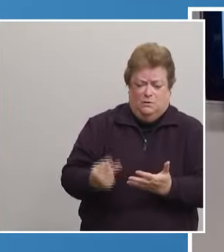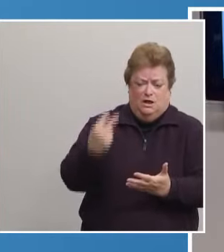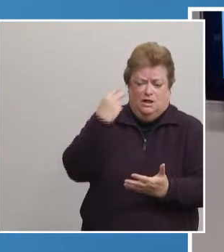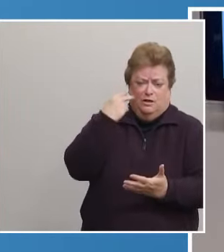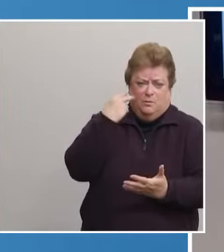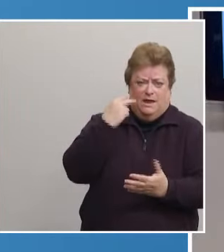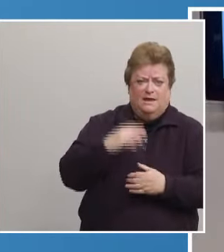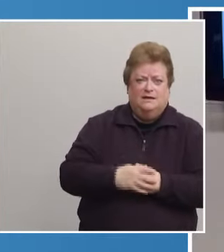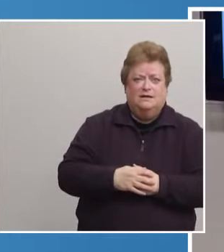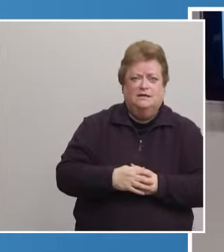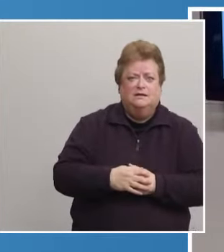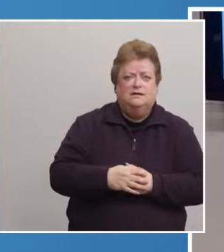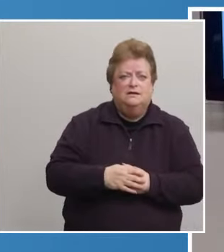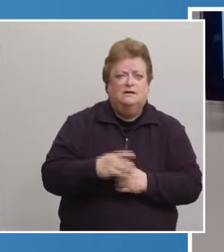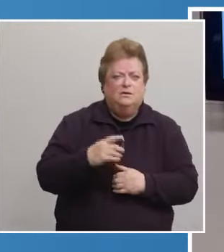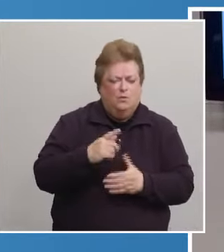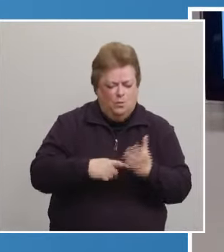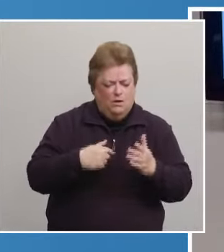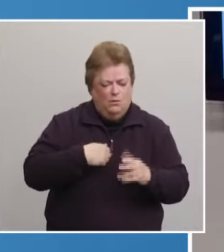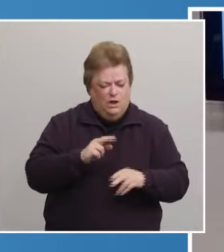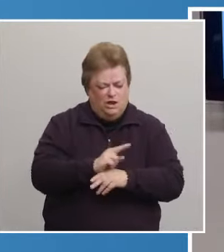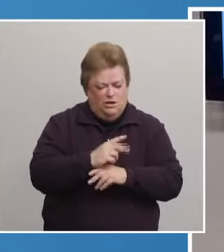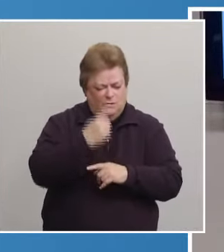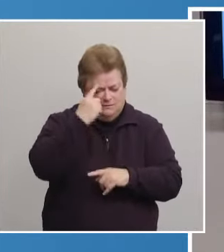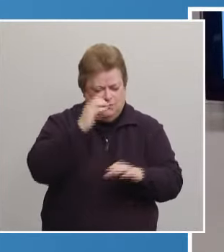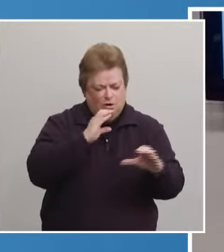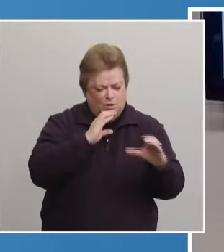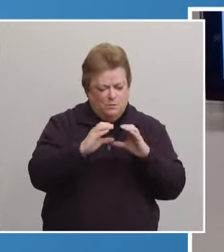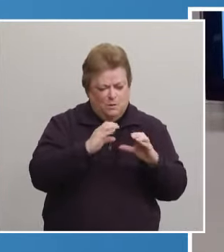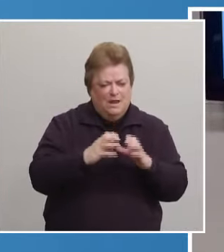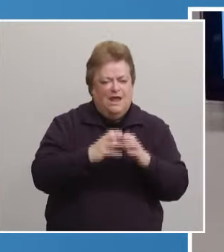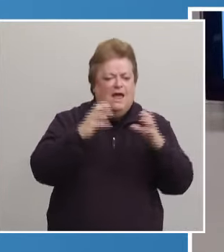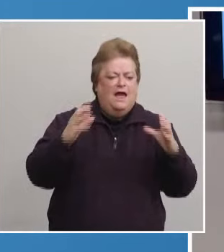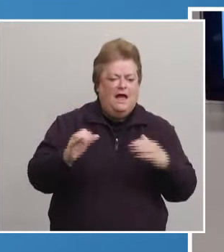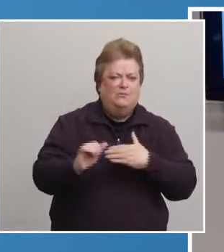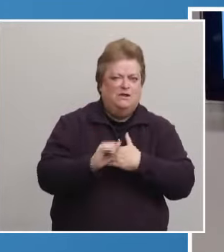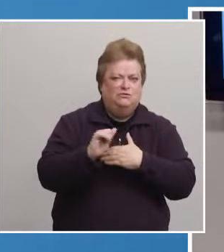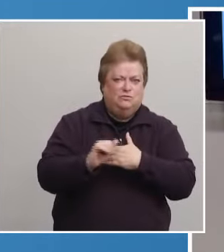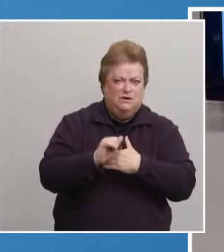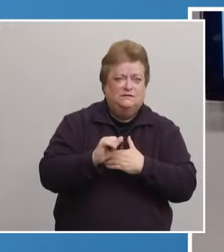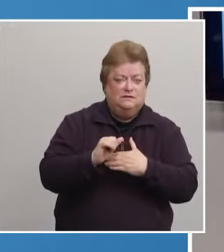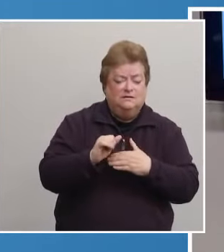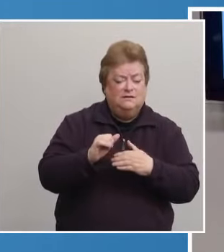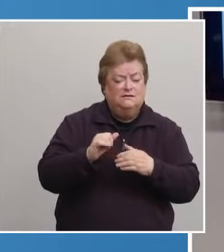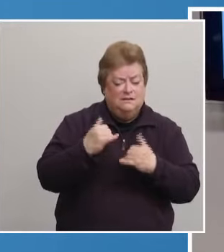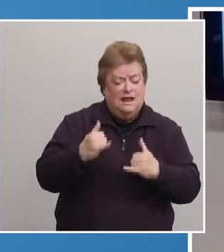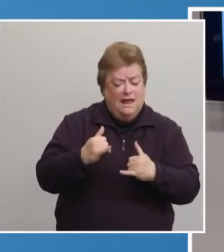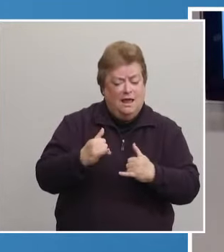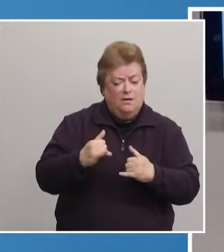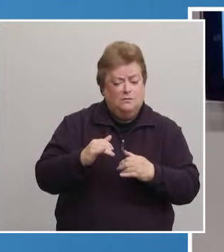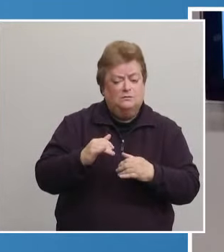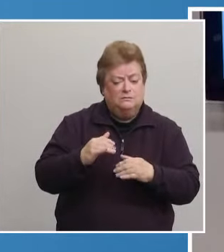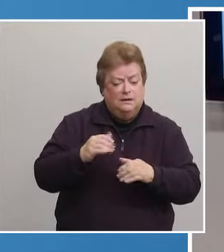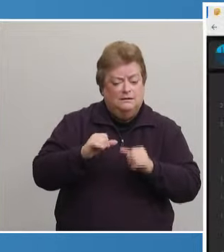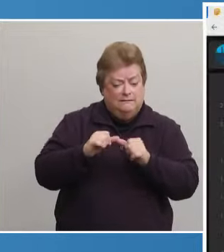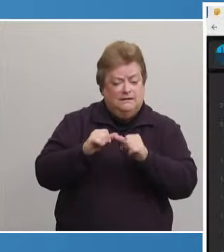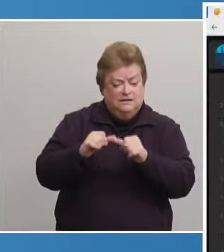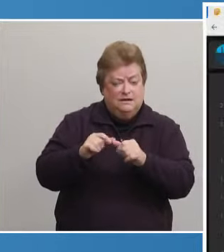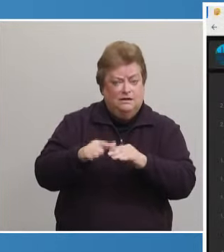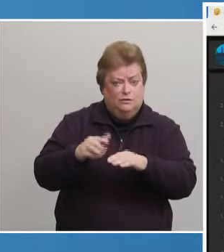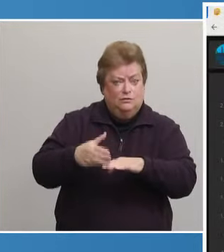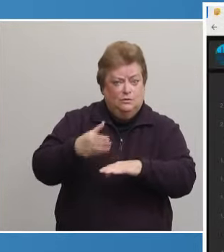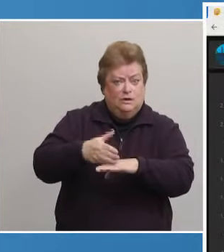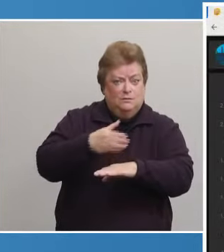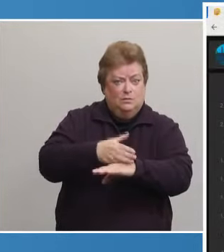factors the health department uses to communicate risk to the public continue to improve. On the